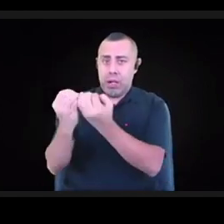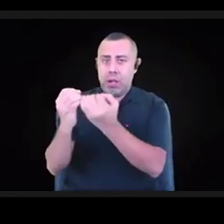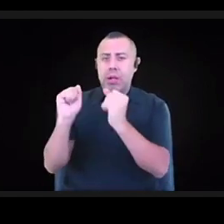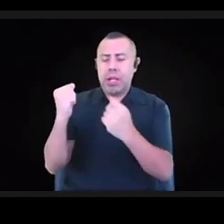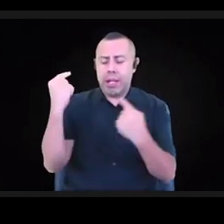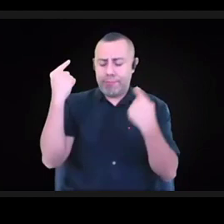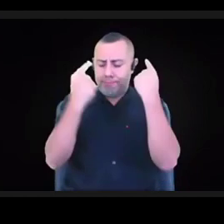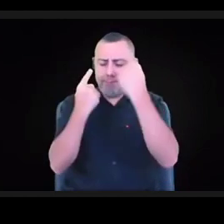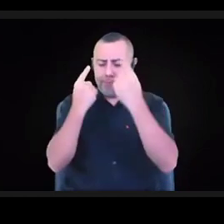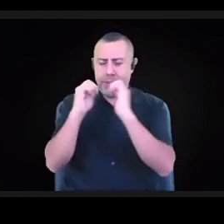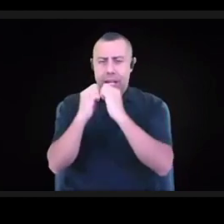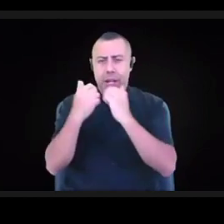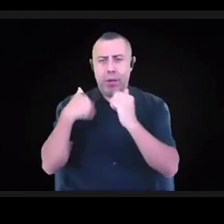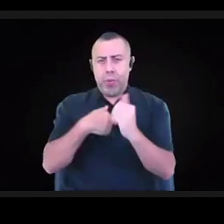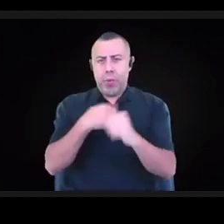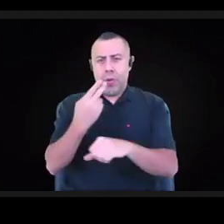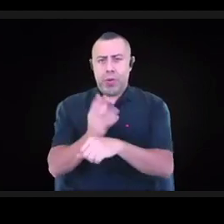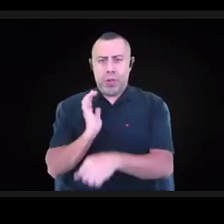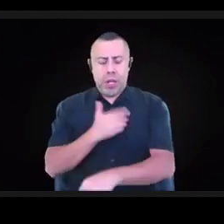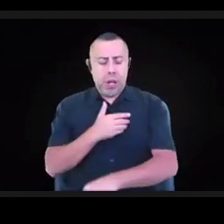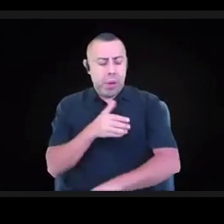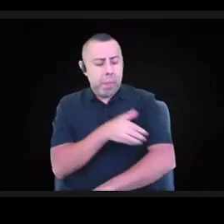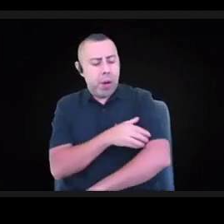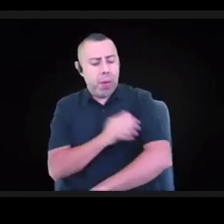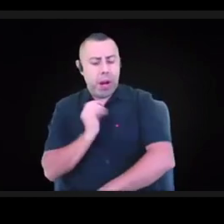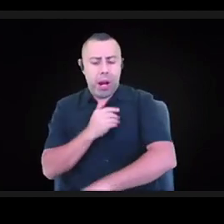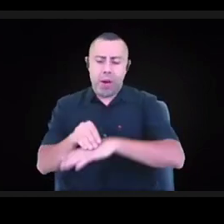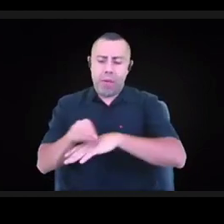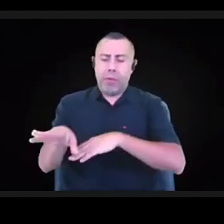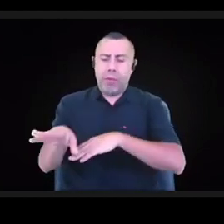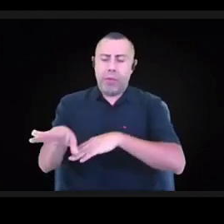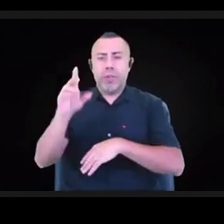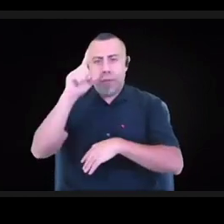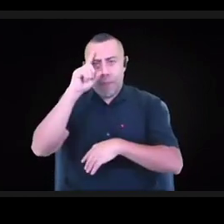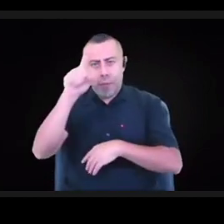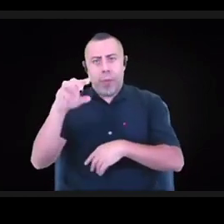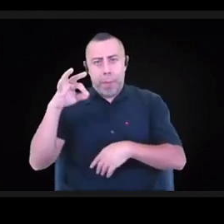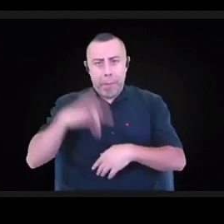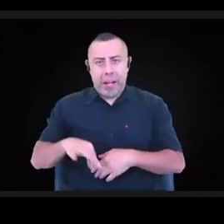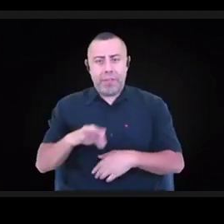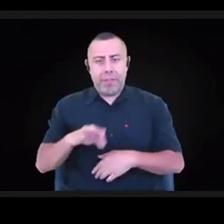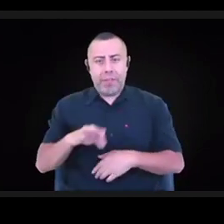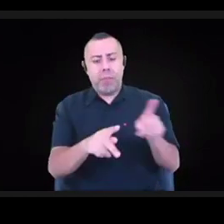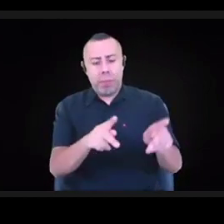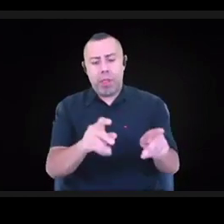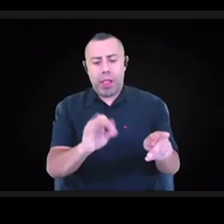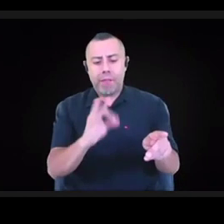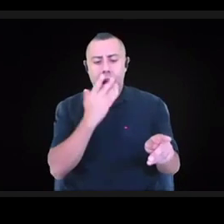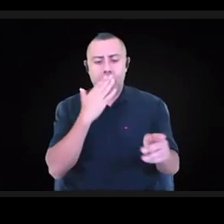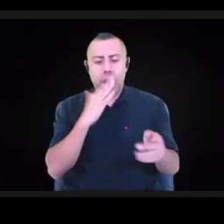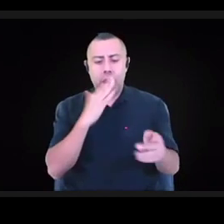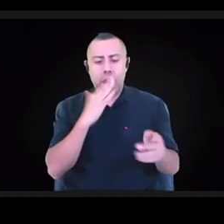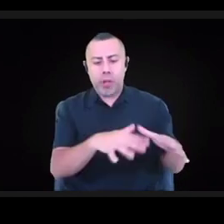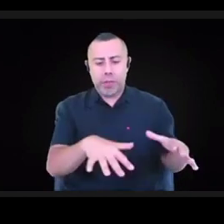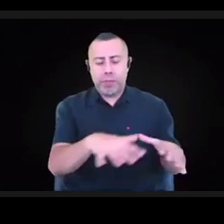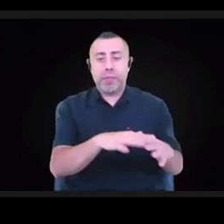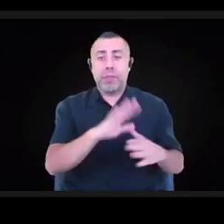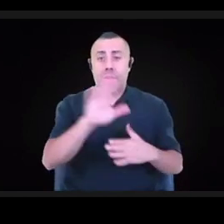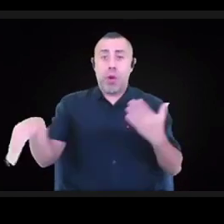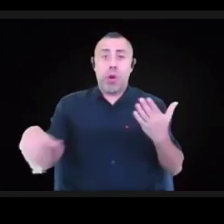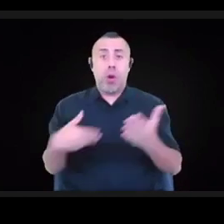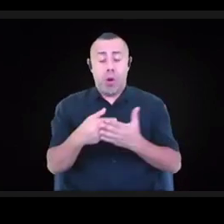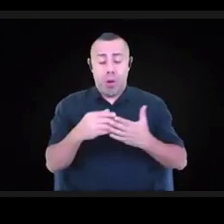to benefit people of color communities. And all of this leads to the access to